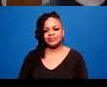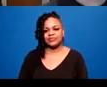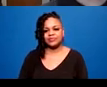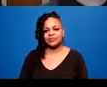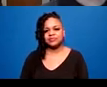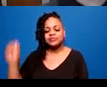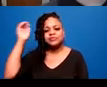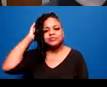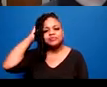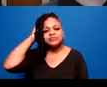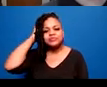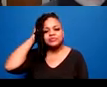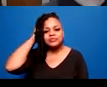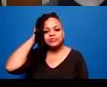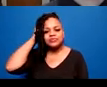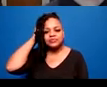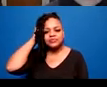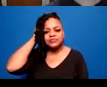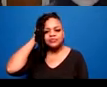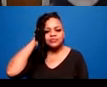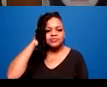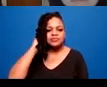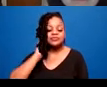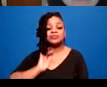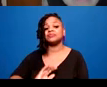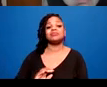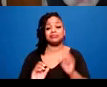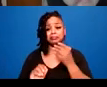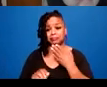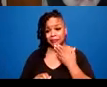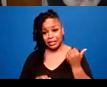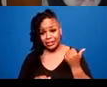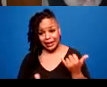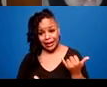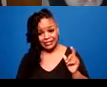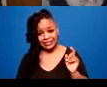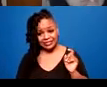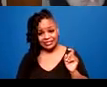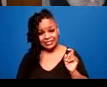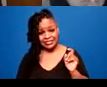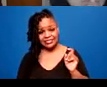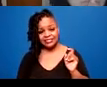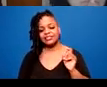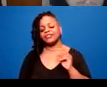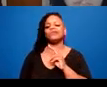Okay. Is that any better? No. Sorry.